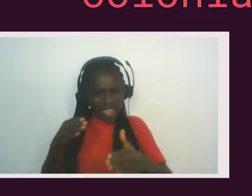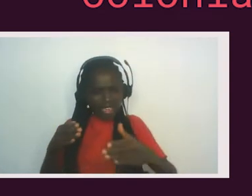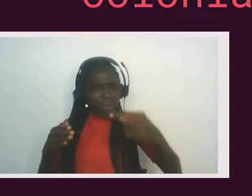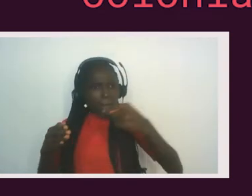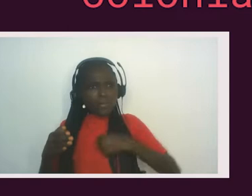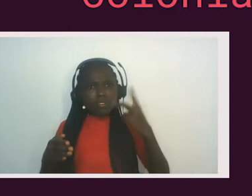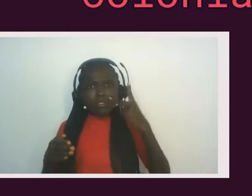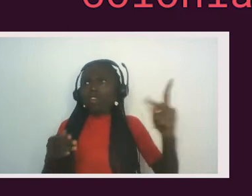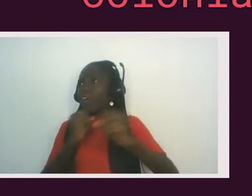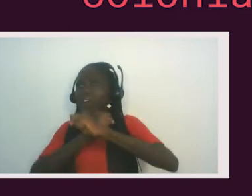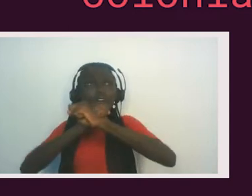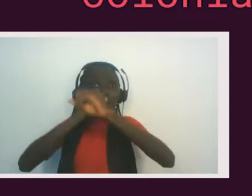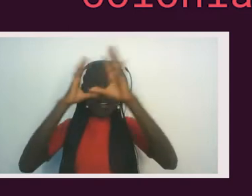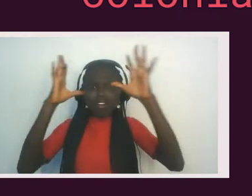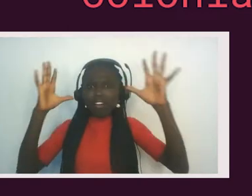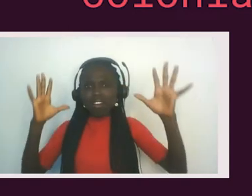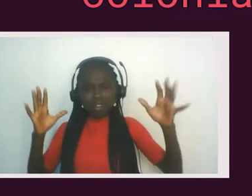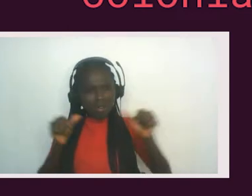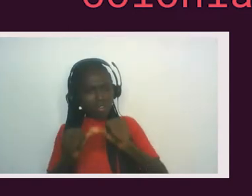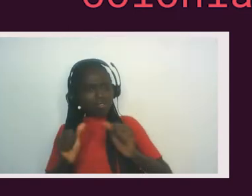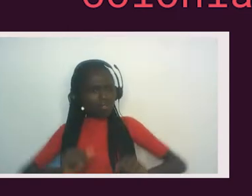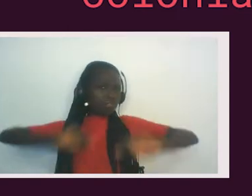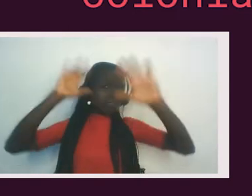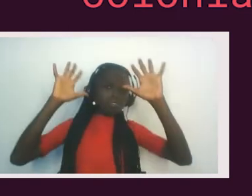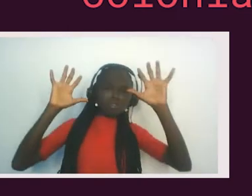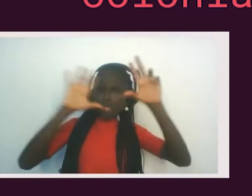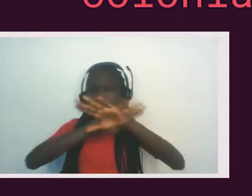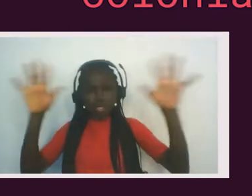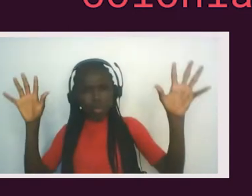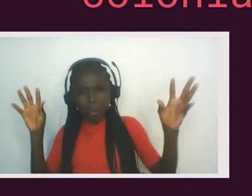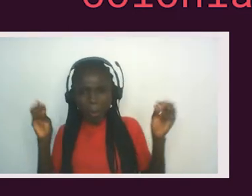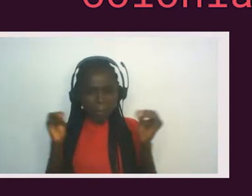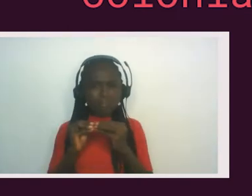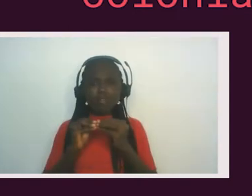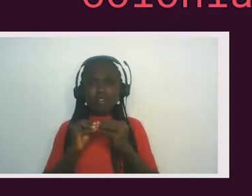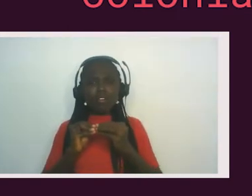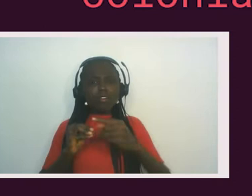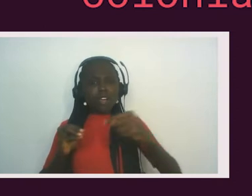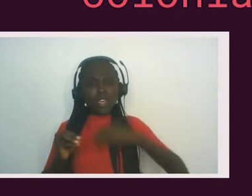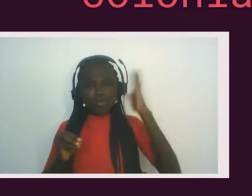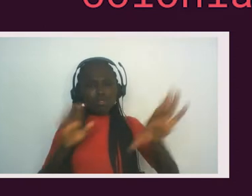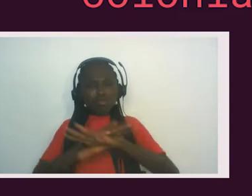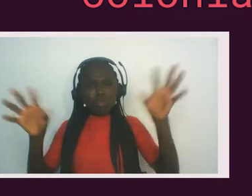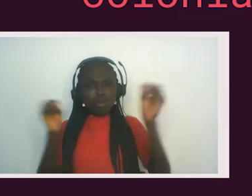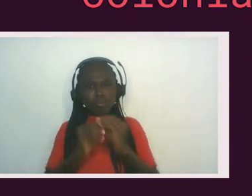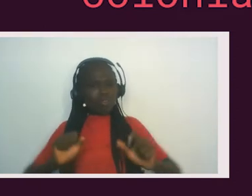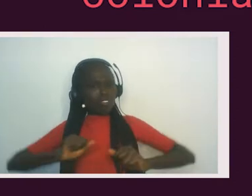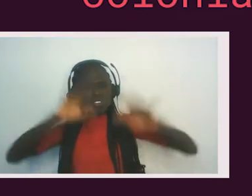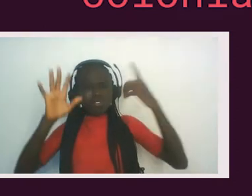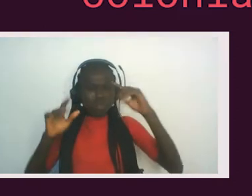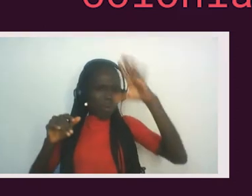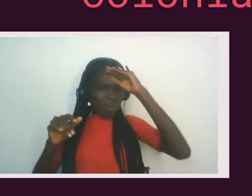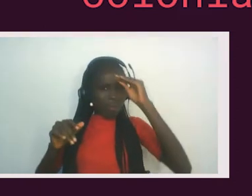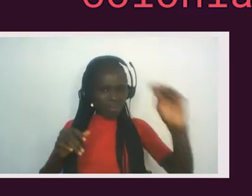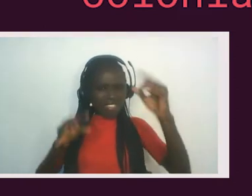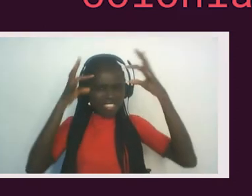beheld a vision. I will no longer settle for sleepwalkers nor agents of imperialism. I will no longer settle for a man who submits